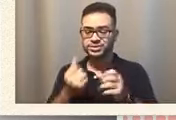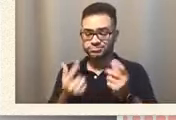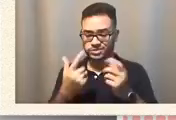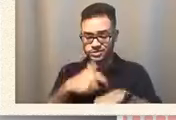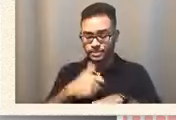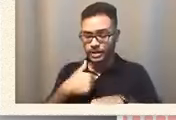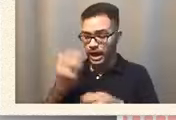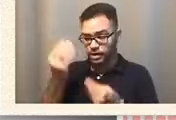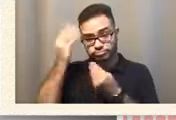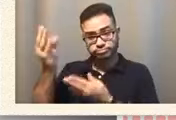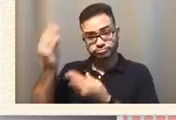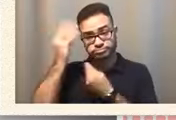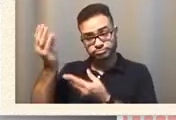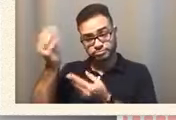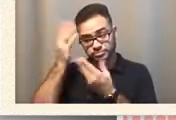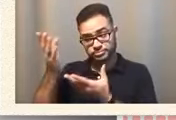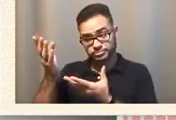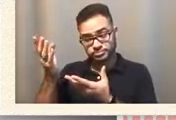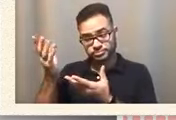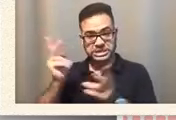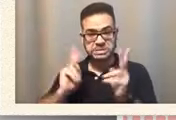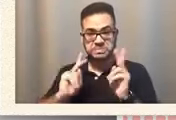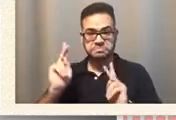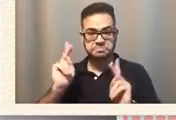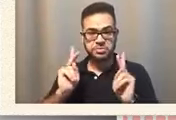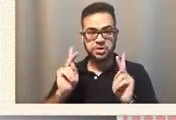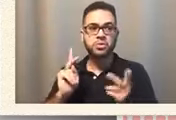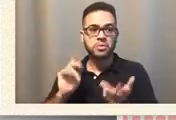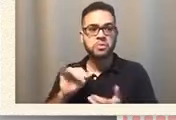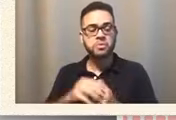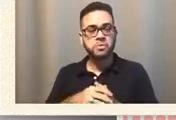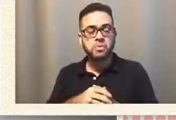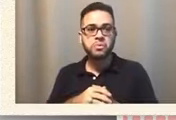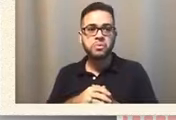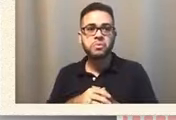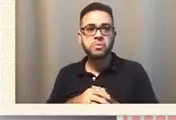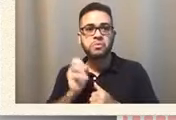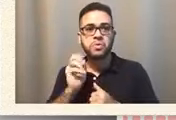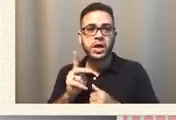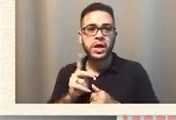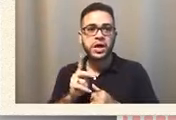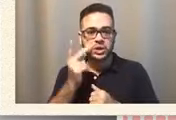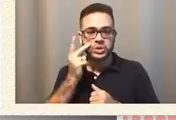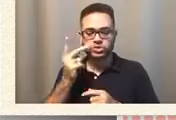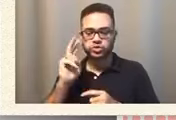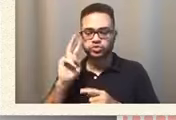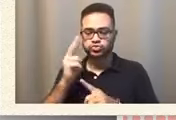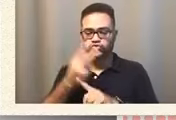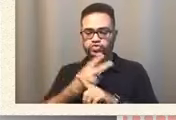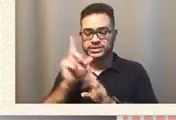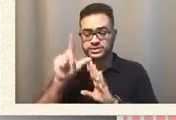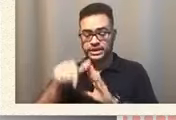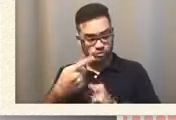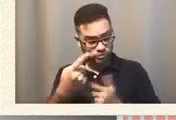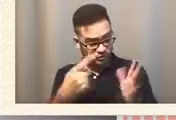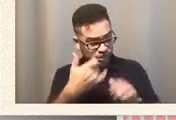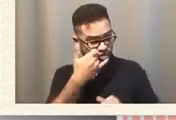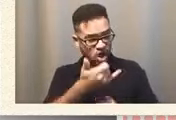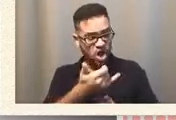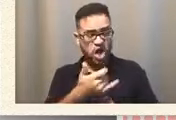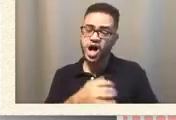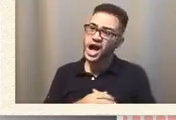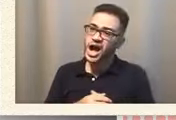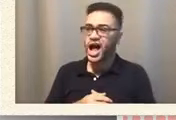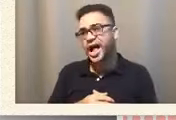and nobody, and you're like, well, you saw them two months later. So did you call? Um, well, it was too far.